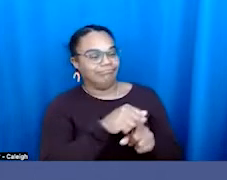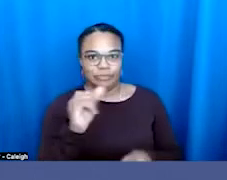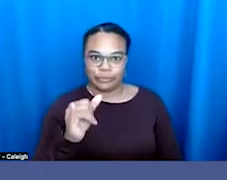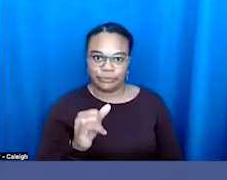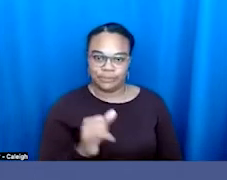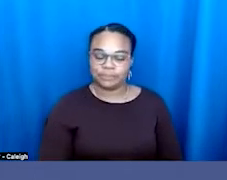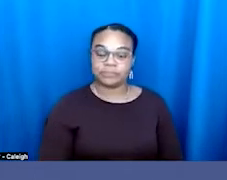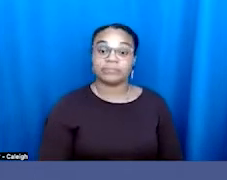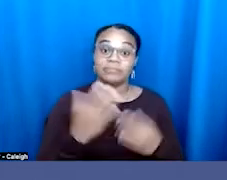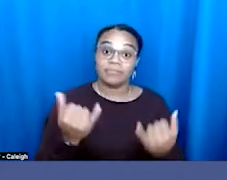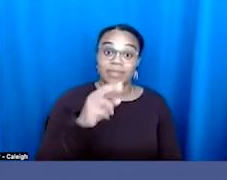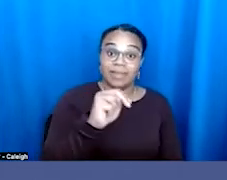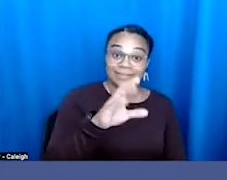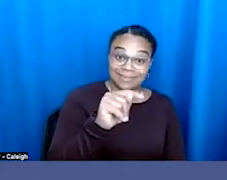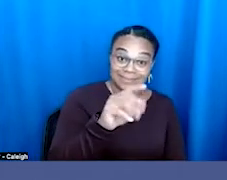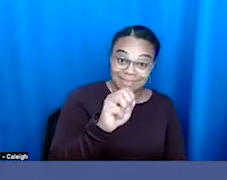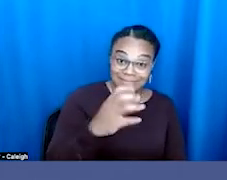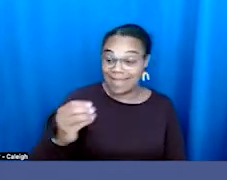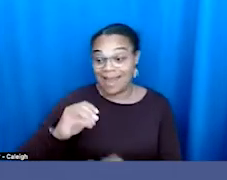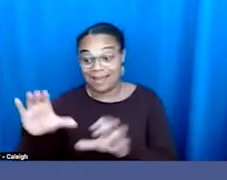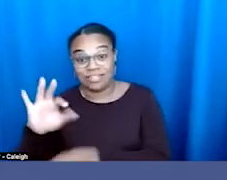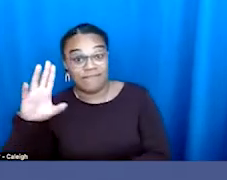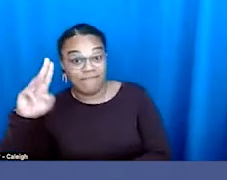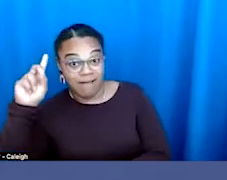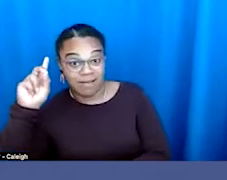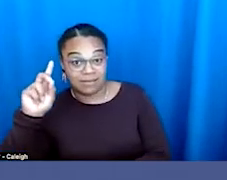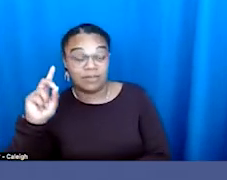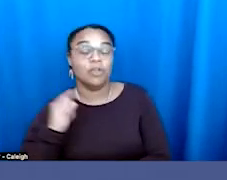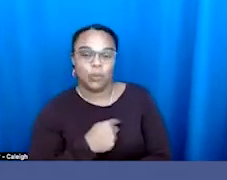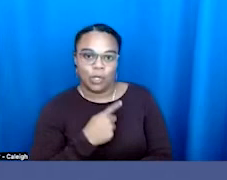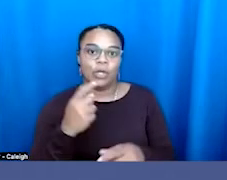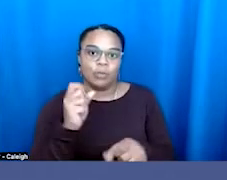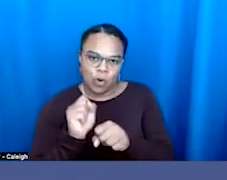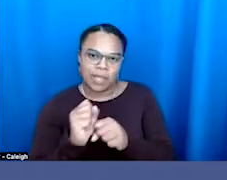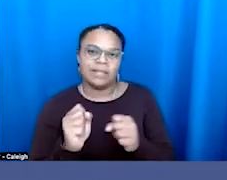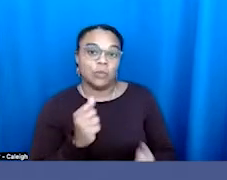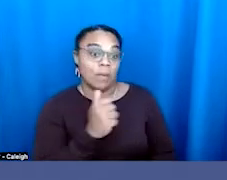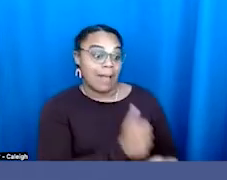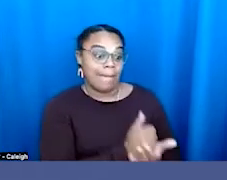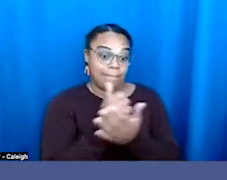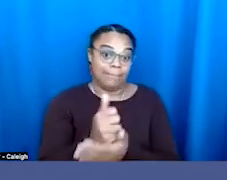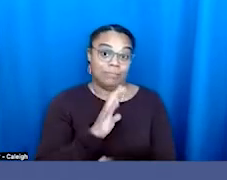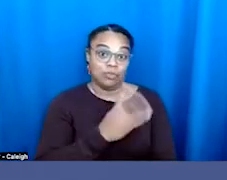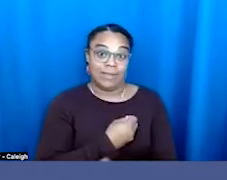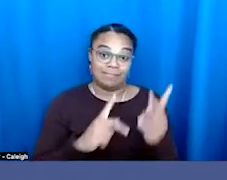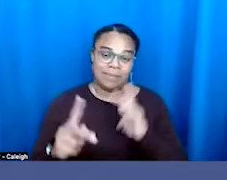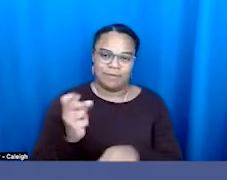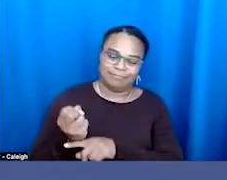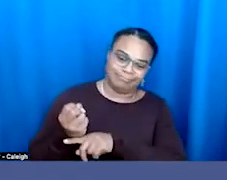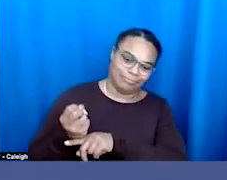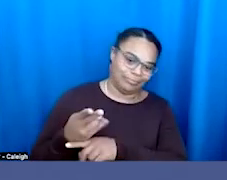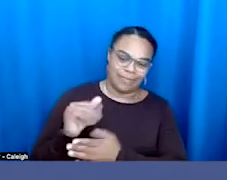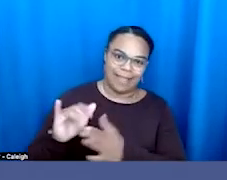on at NCT in the Action Fund is helping trans people get over those barriers. Um, we have resources, so, um,